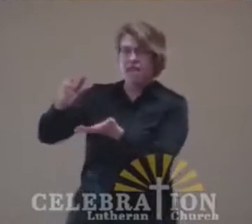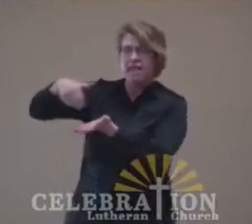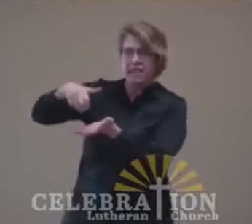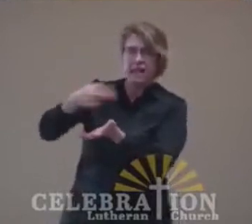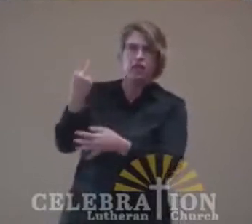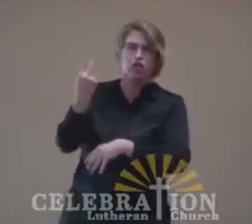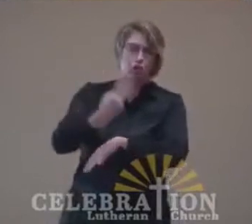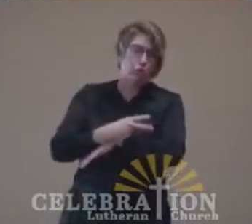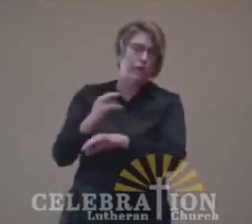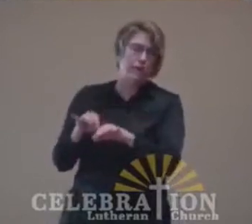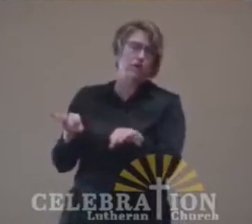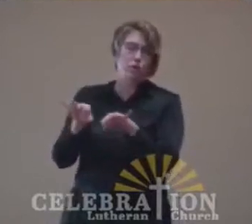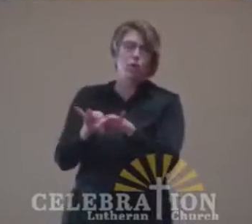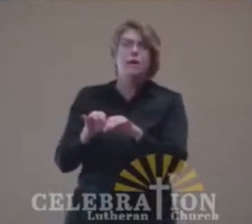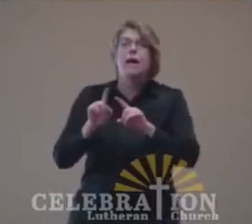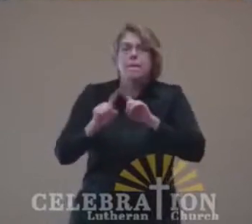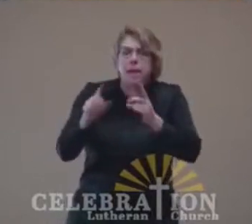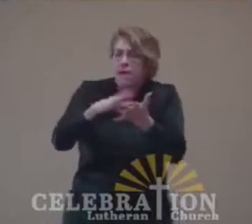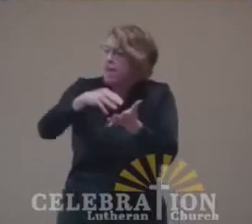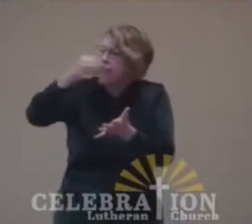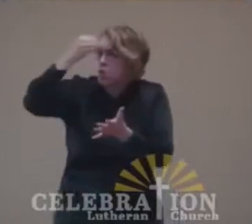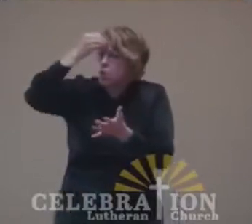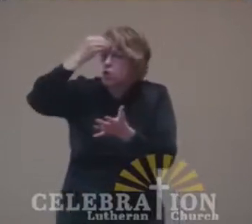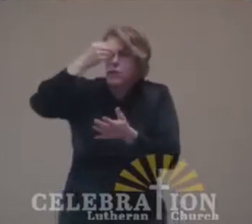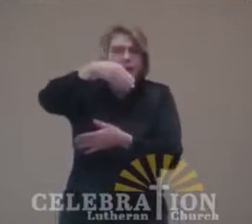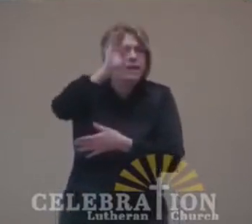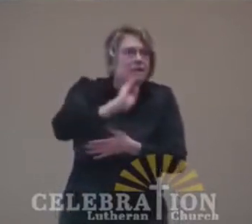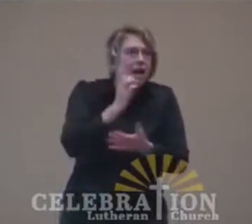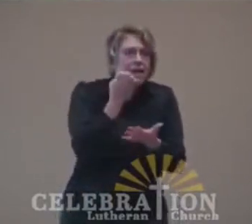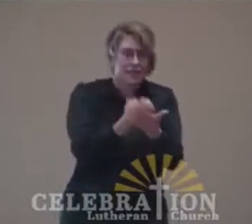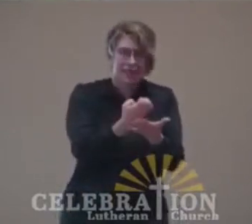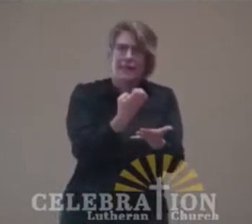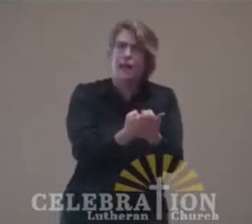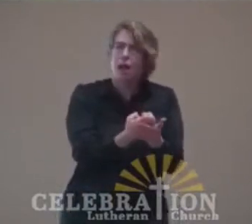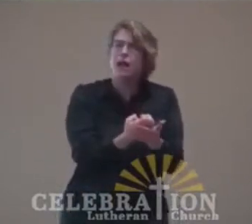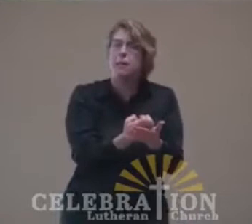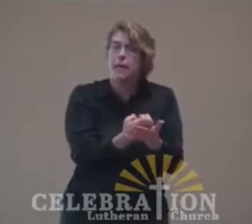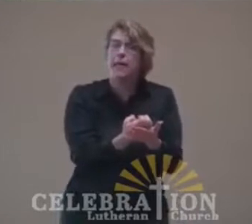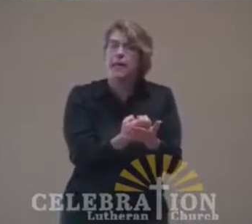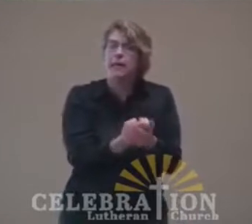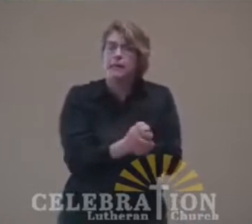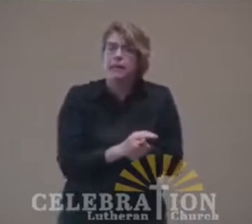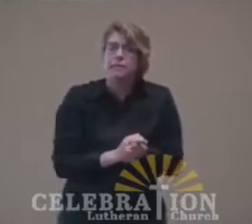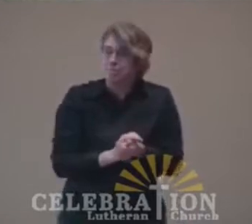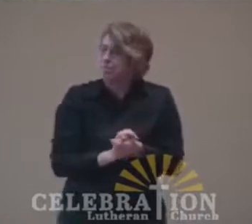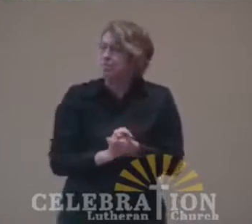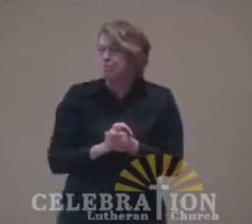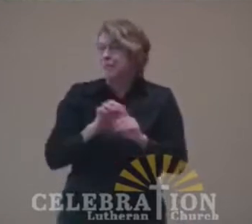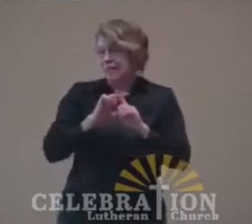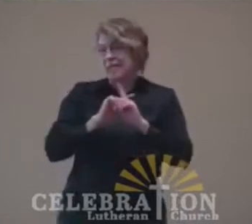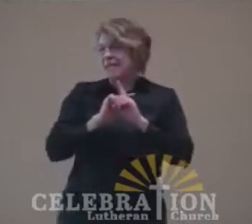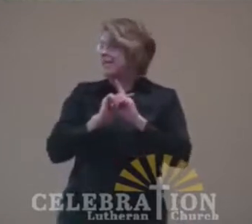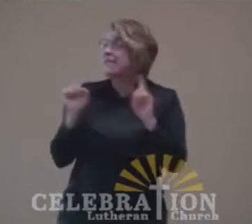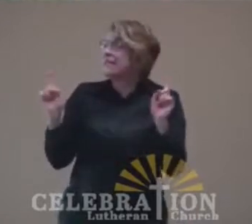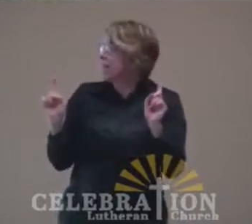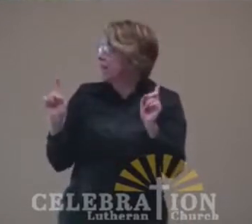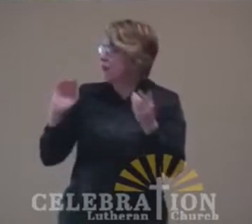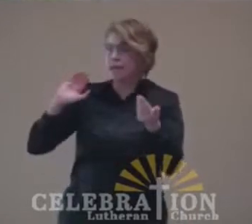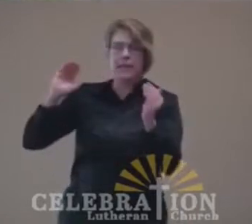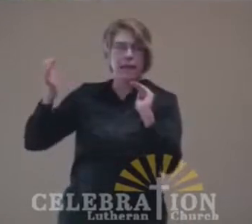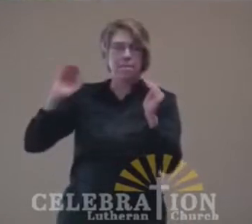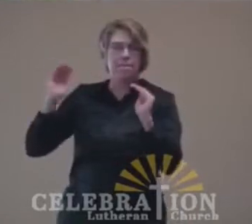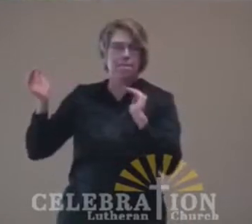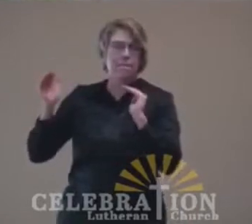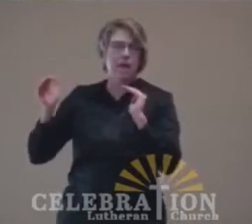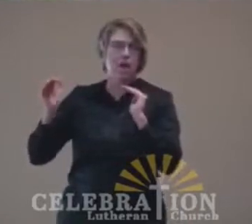But they were learning God's economy. God's economy is different than the economy of the